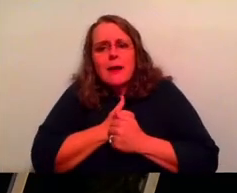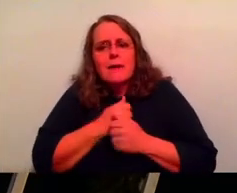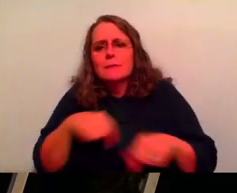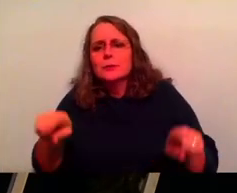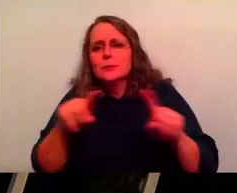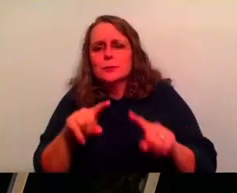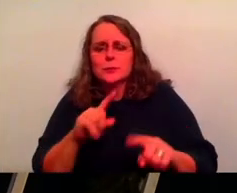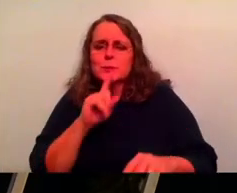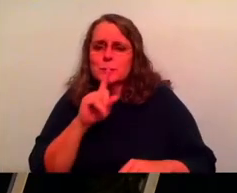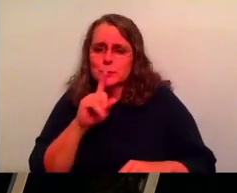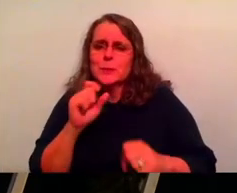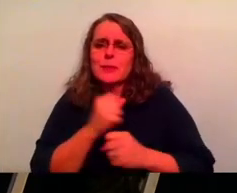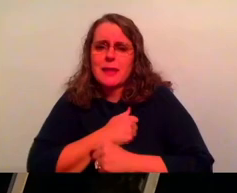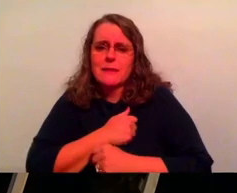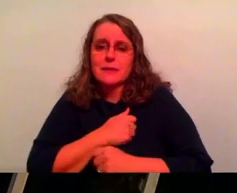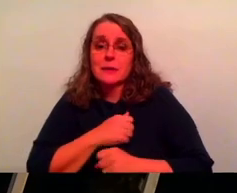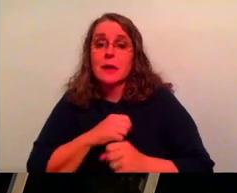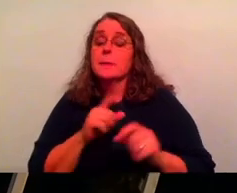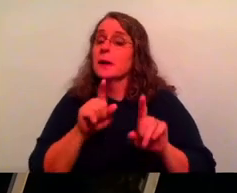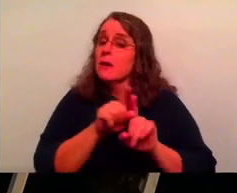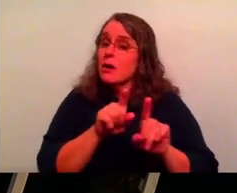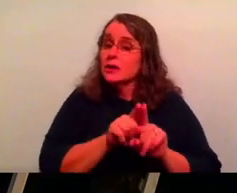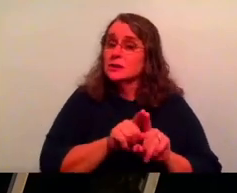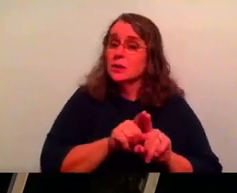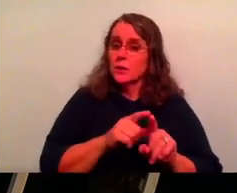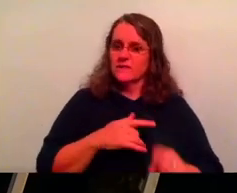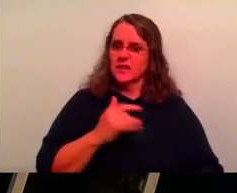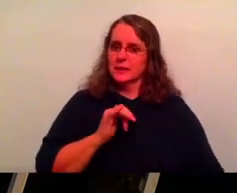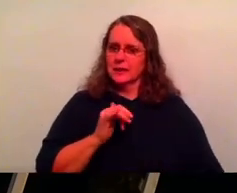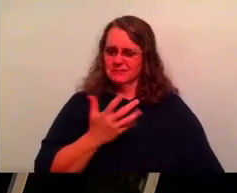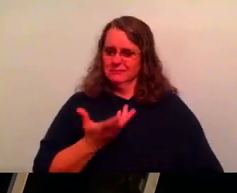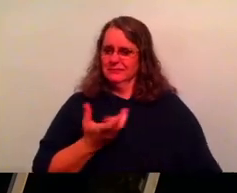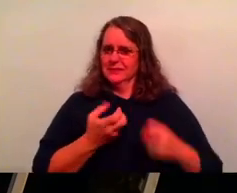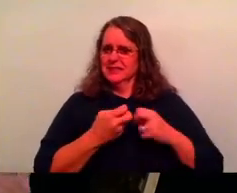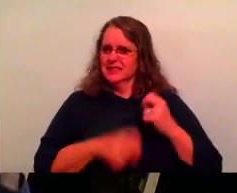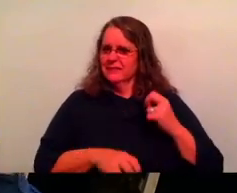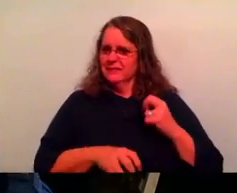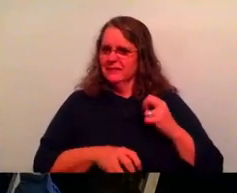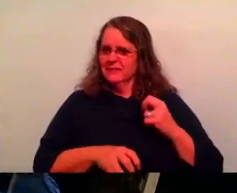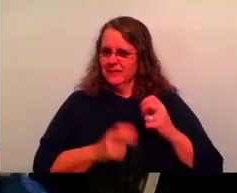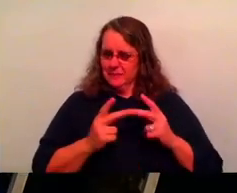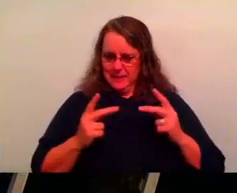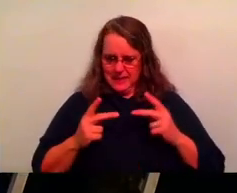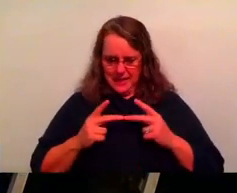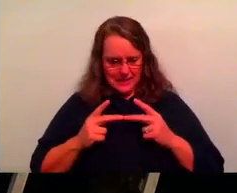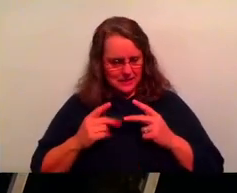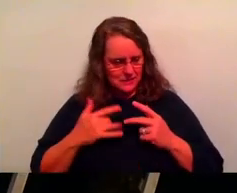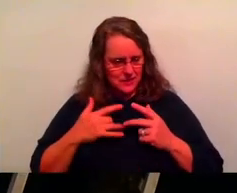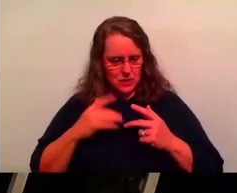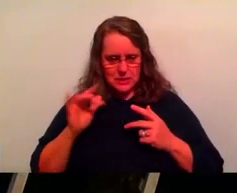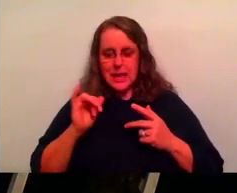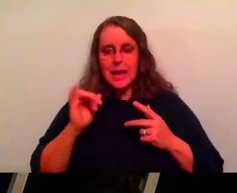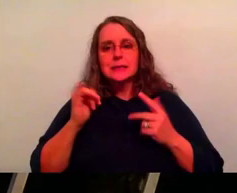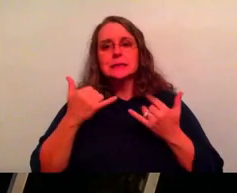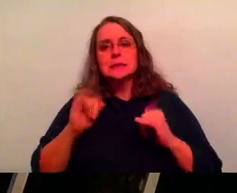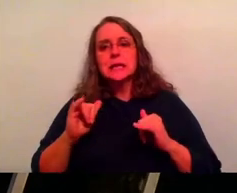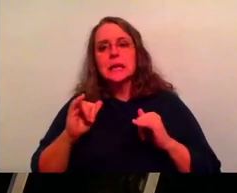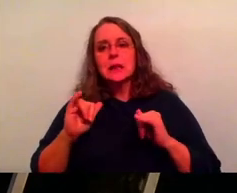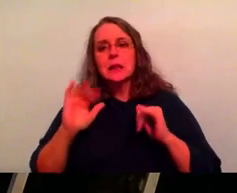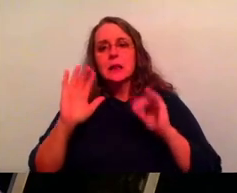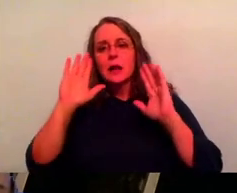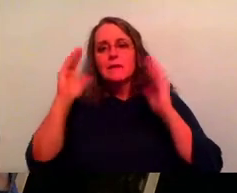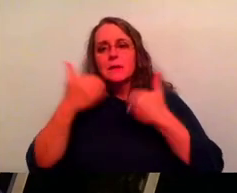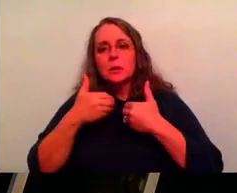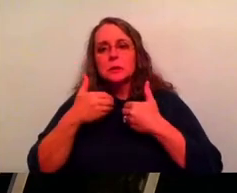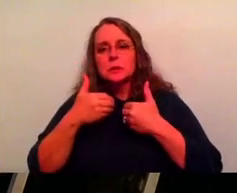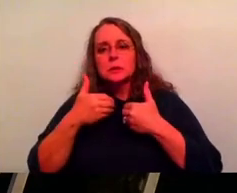loved. And the flip side to that, while we may think like, like it is a hard place to be in, we're still just putting the attention on ourselves. We're still, we're still thinking